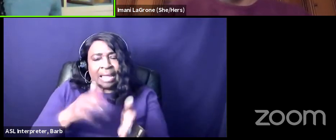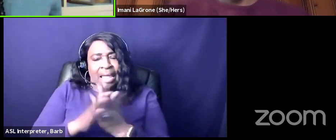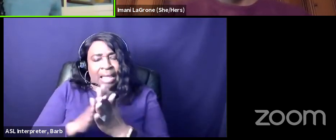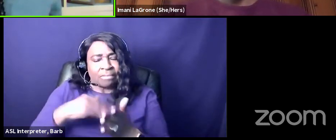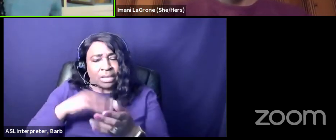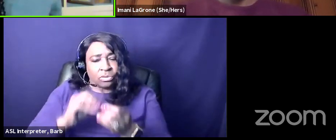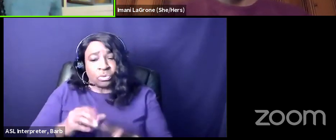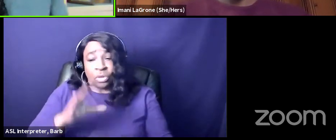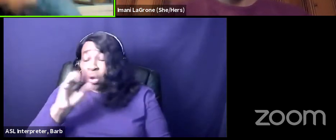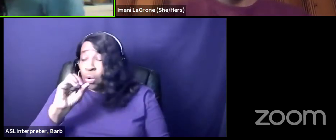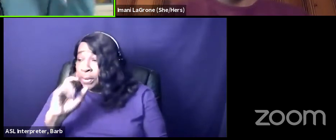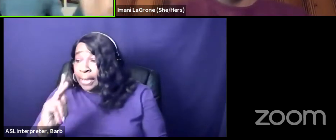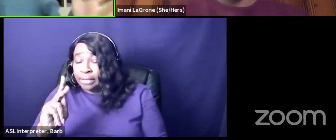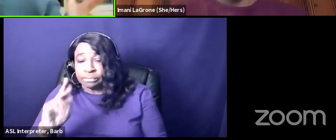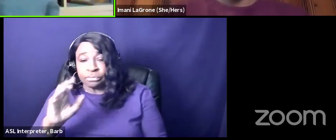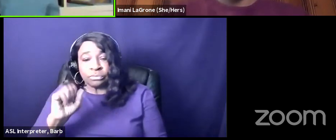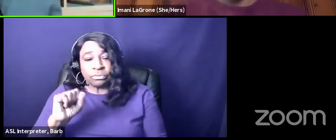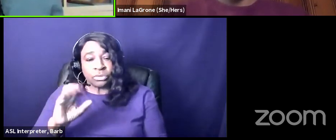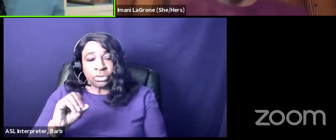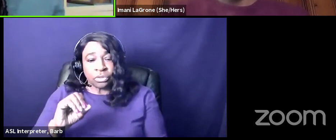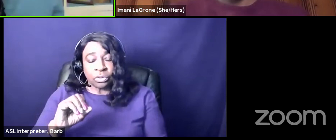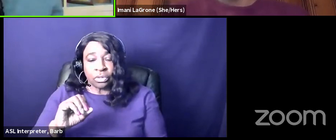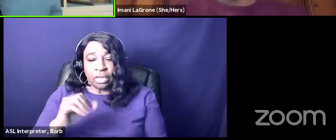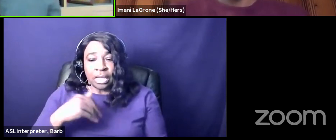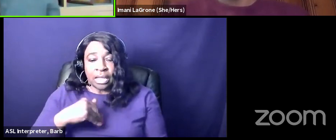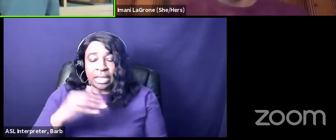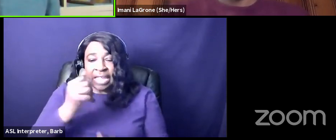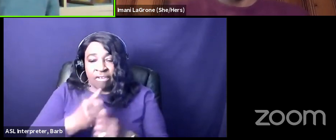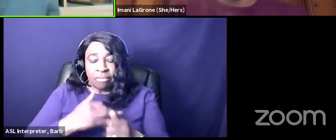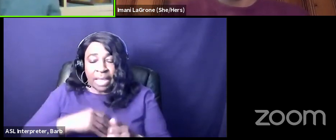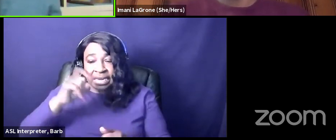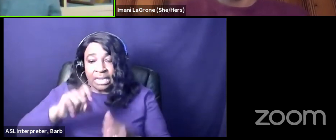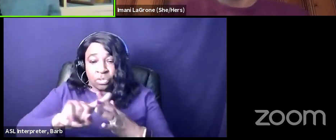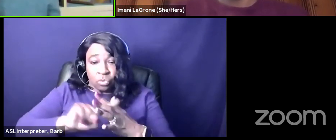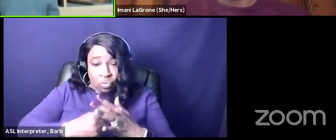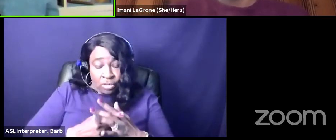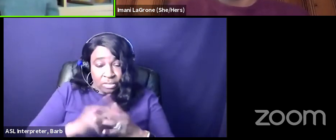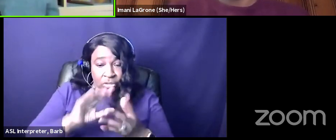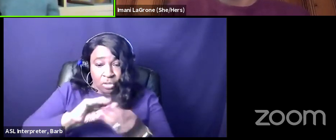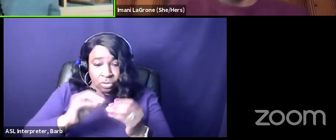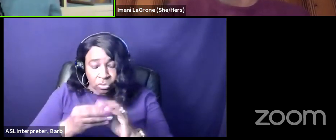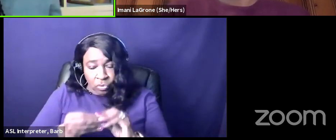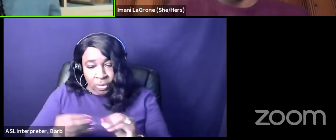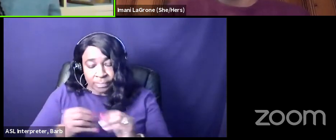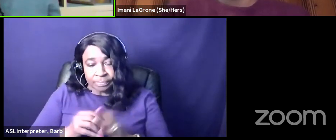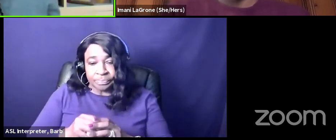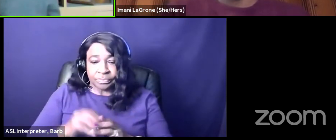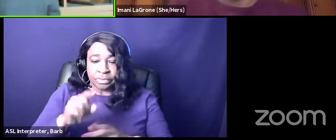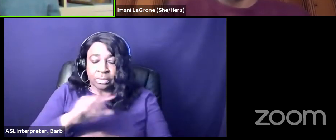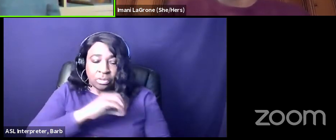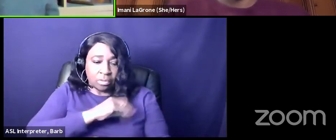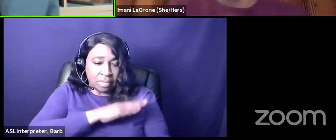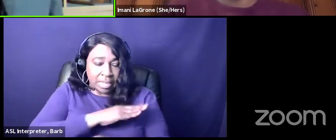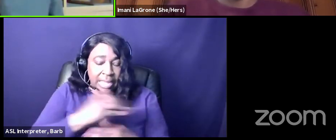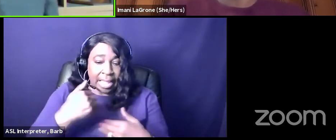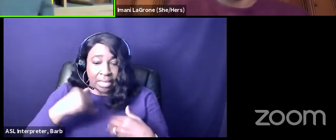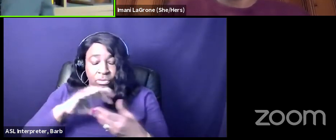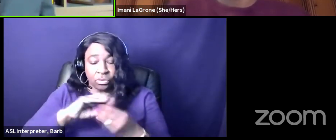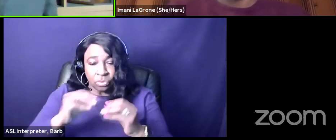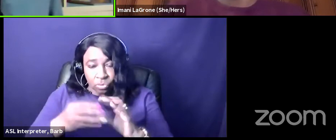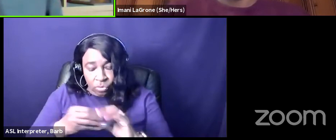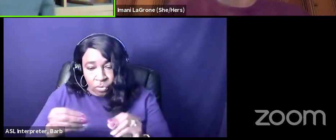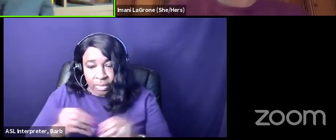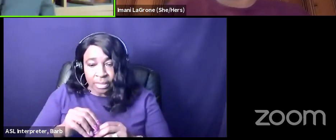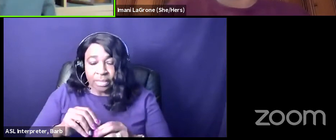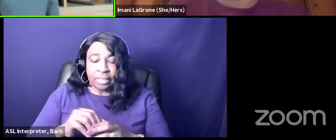okay so everyone needs an origin story right if you run for office you know everyone has an origin story barack obama's is perfectly crafted kansas